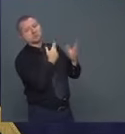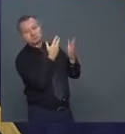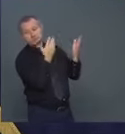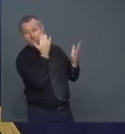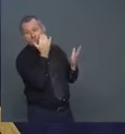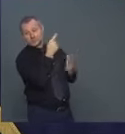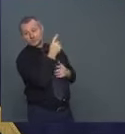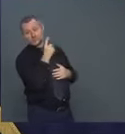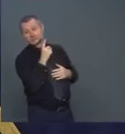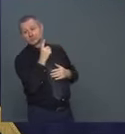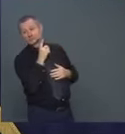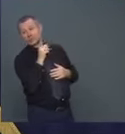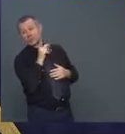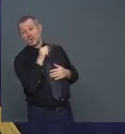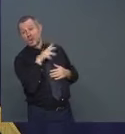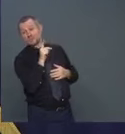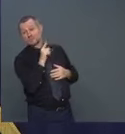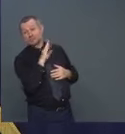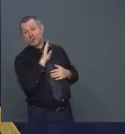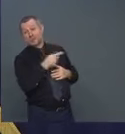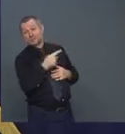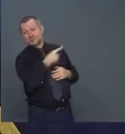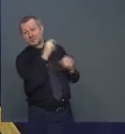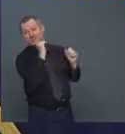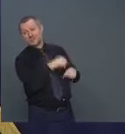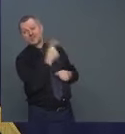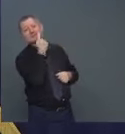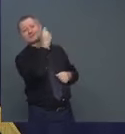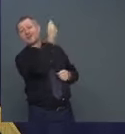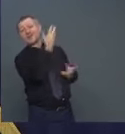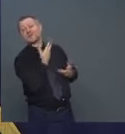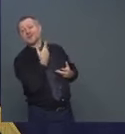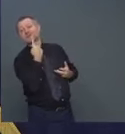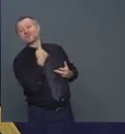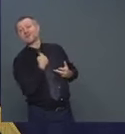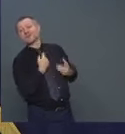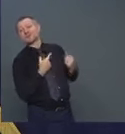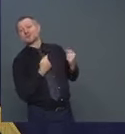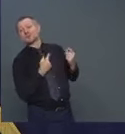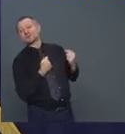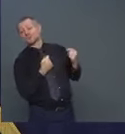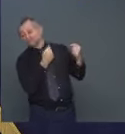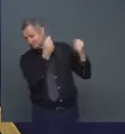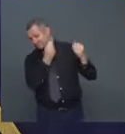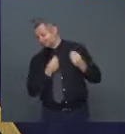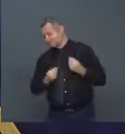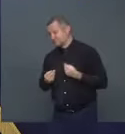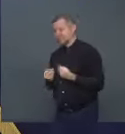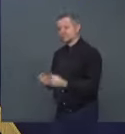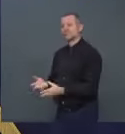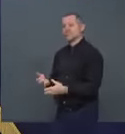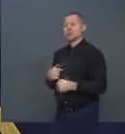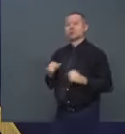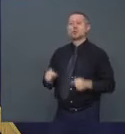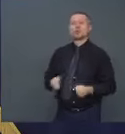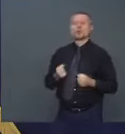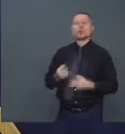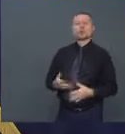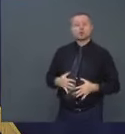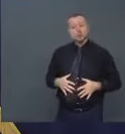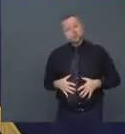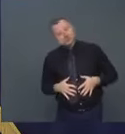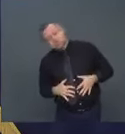gets to tell me what to do, which can be incredibly infuriating on a daily basis.